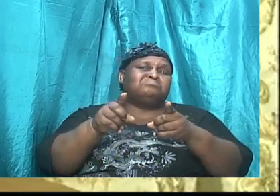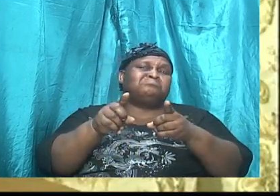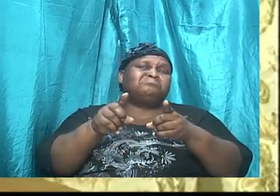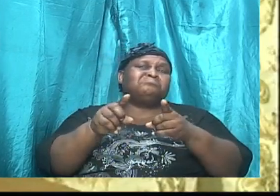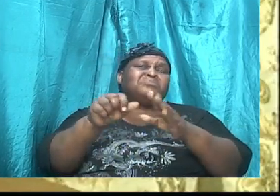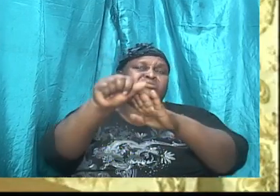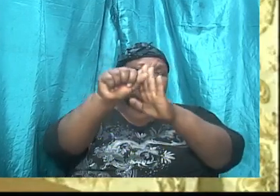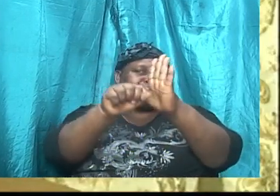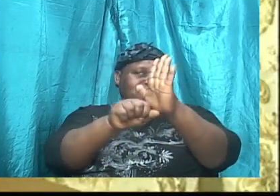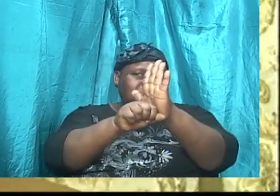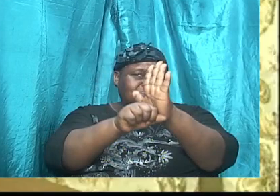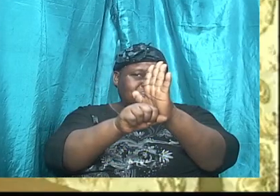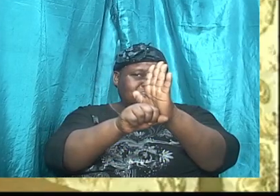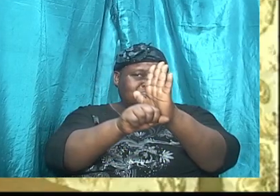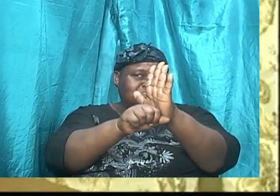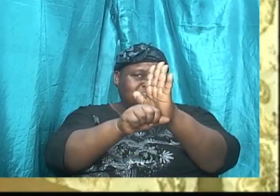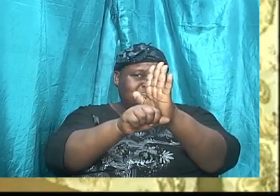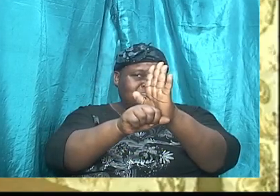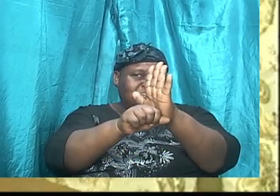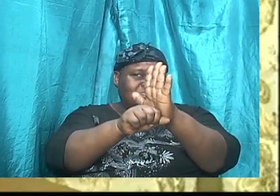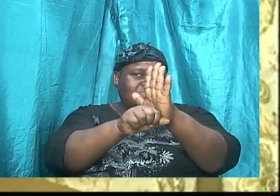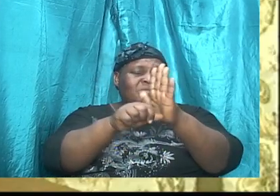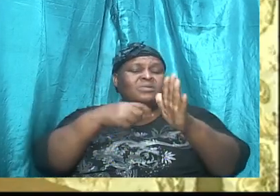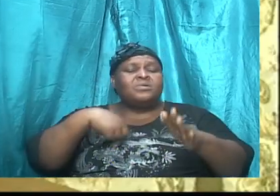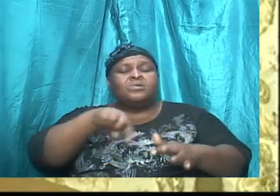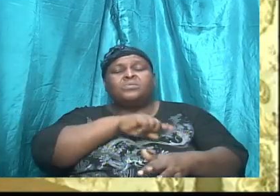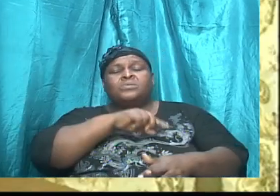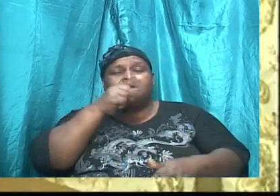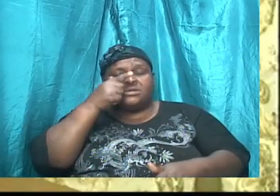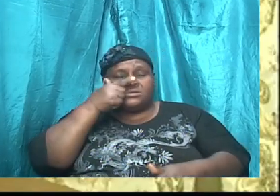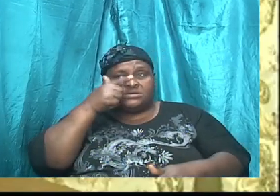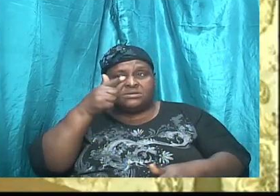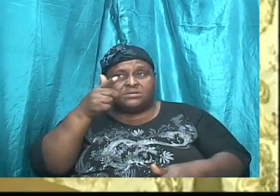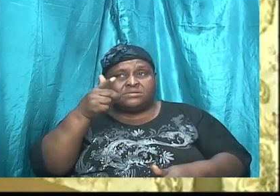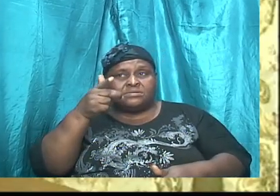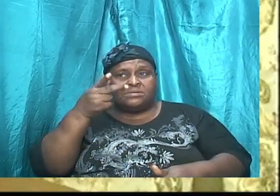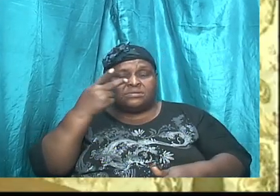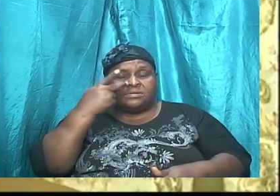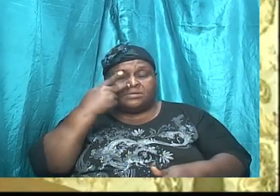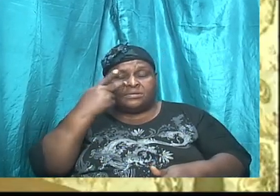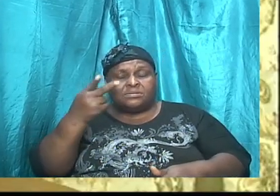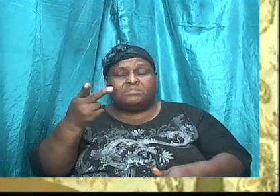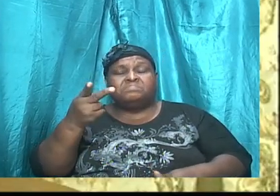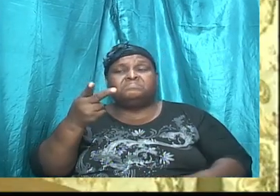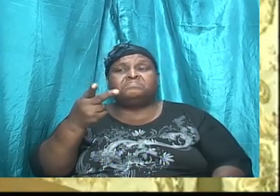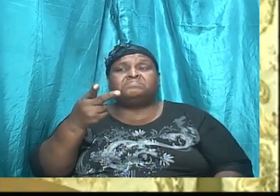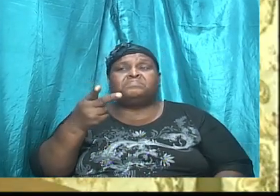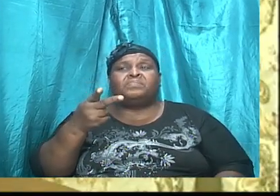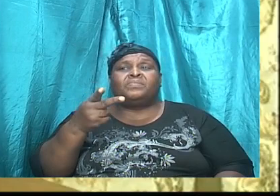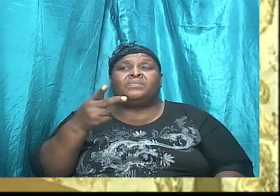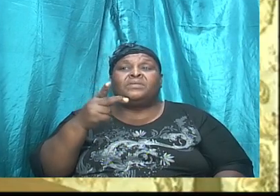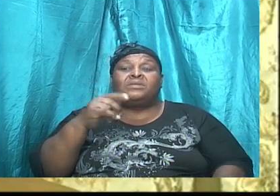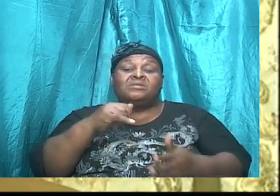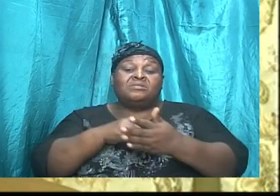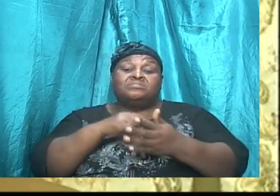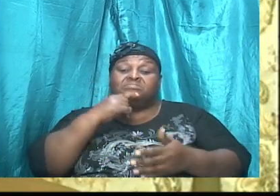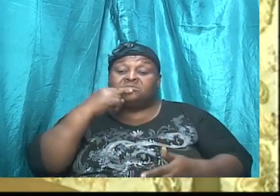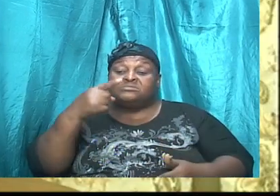we will see that it is said